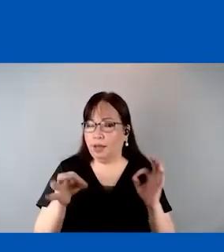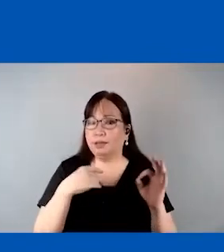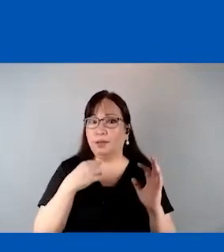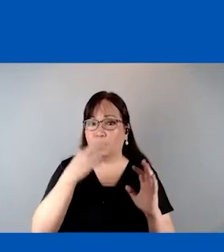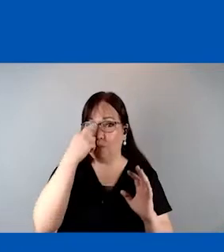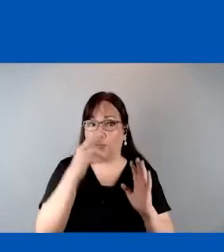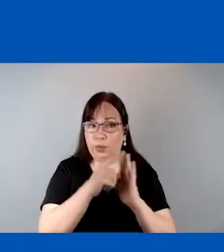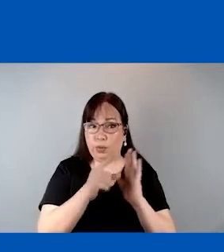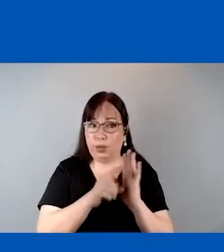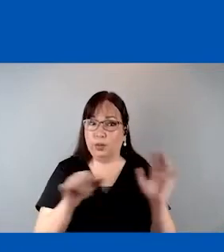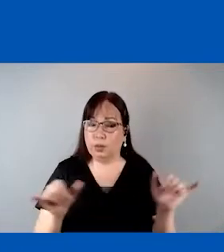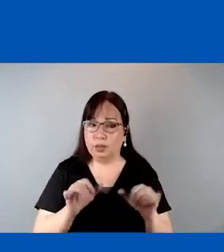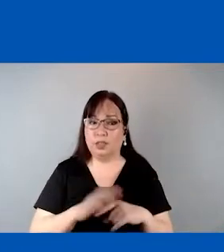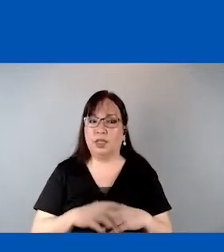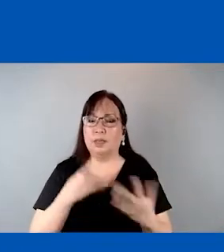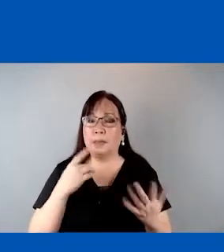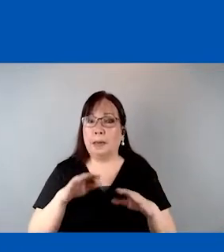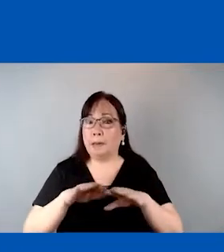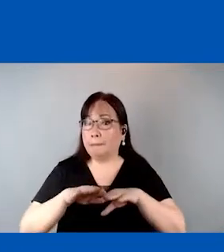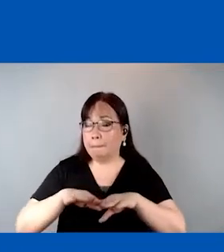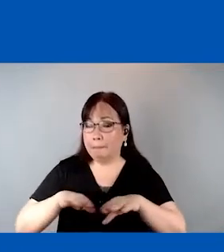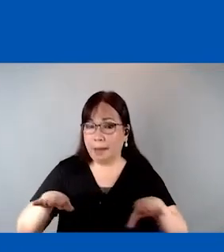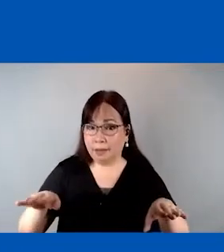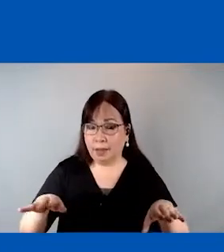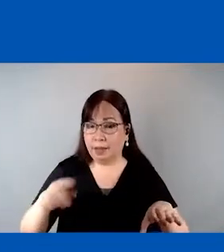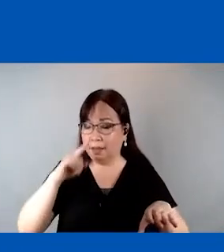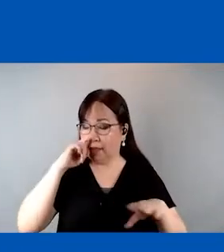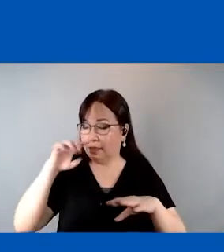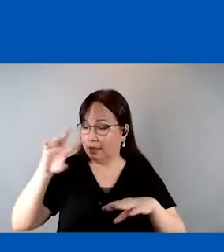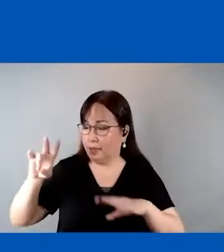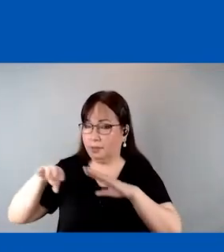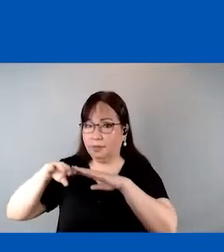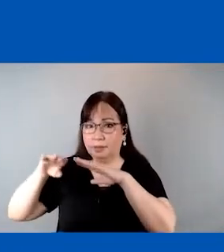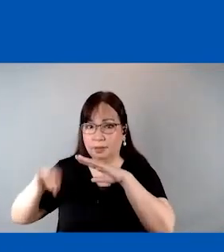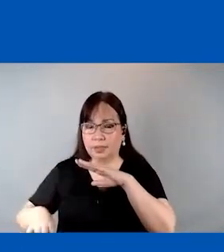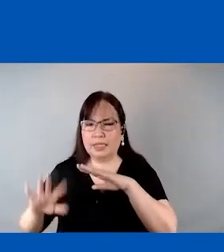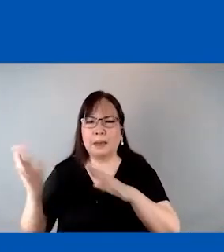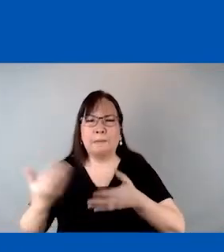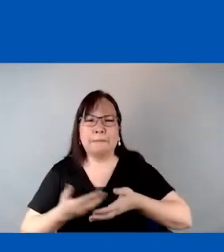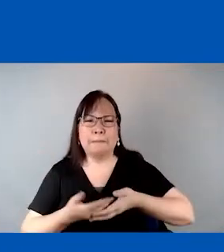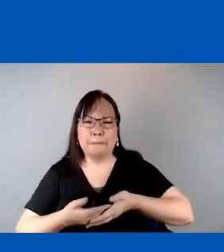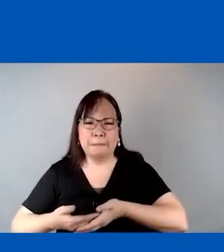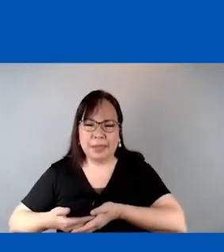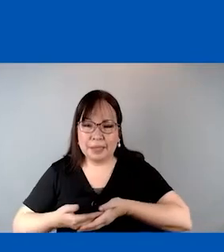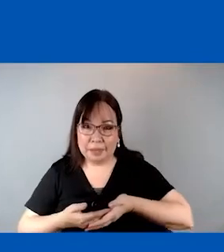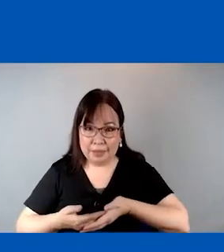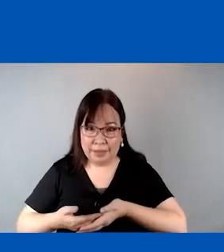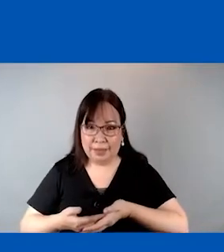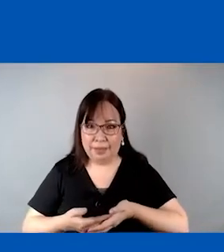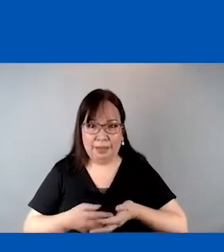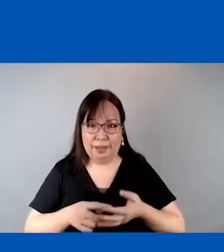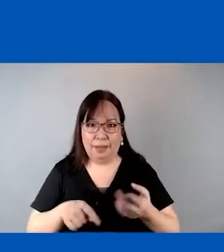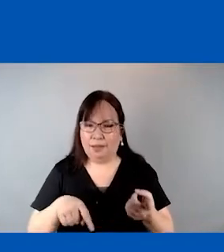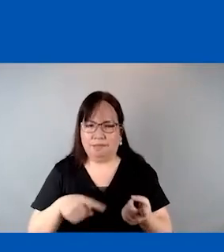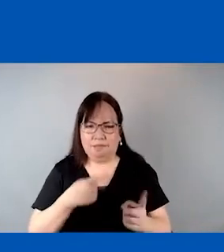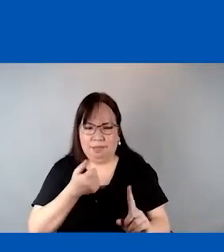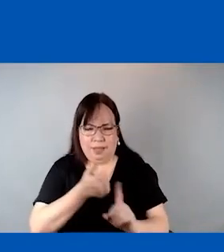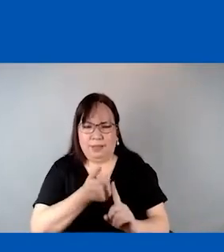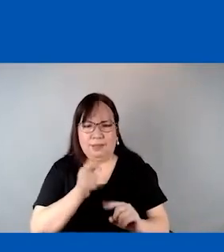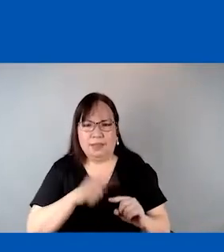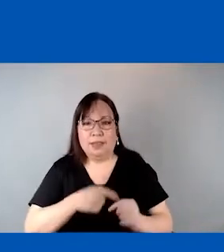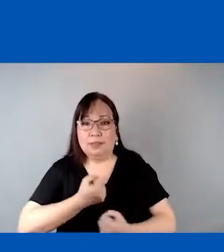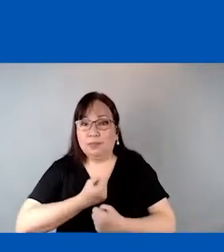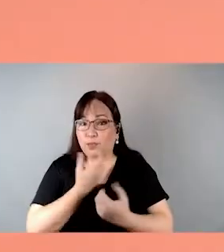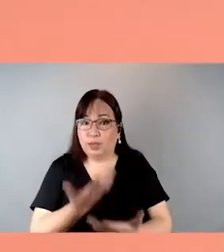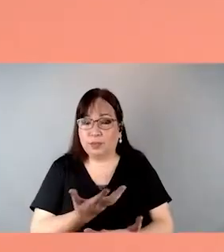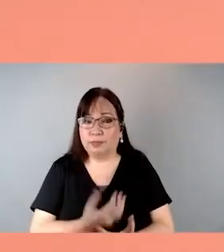protest, which meant children below the age of 7 were considered to be infants, and were considered not to be able